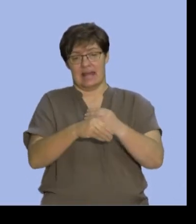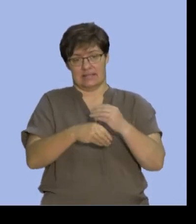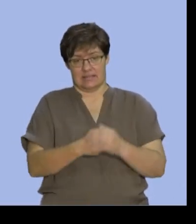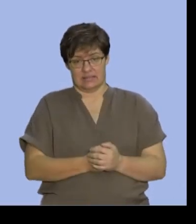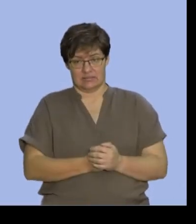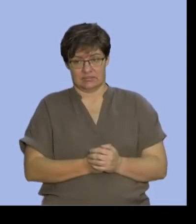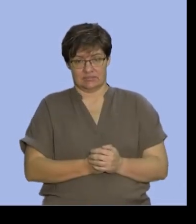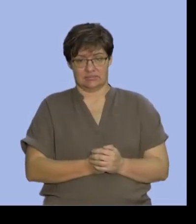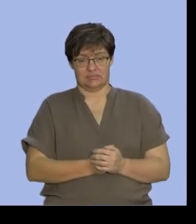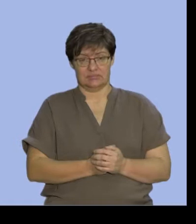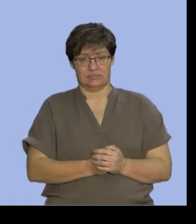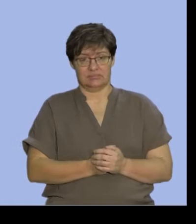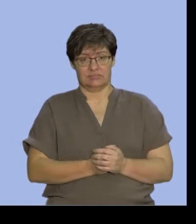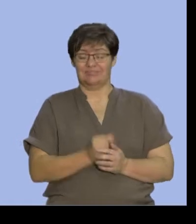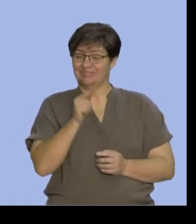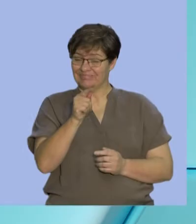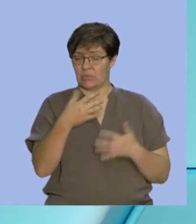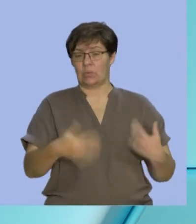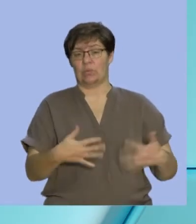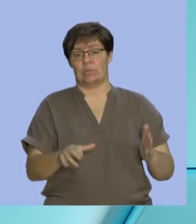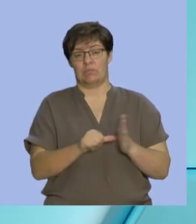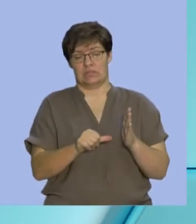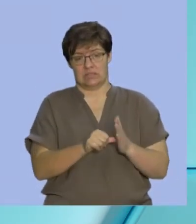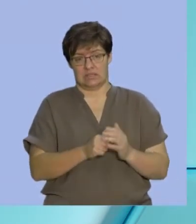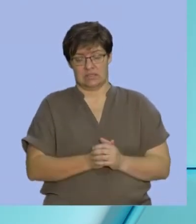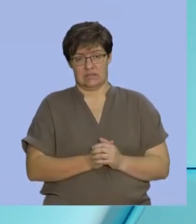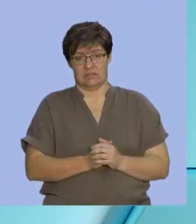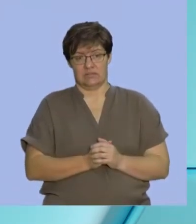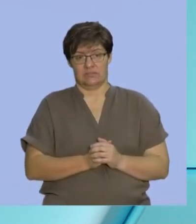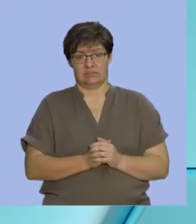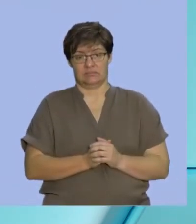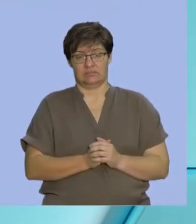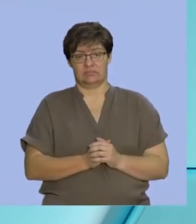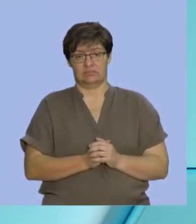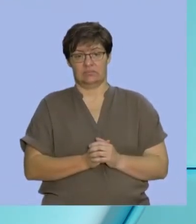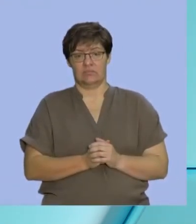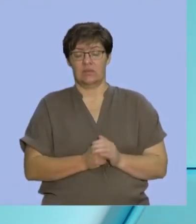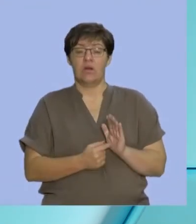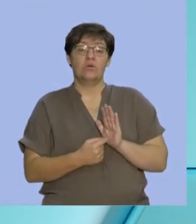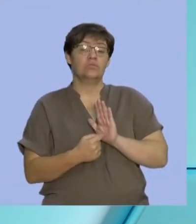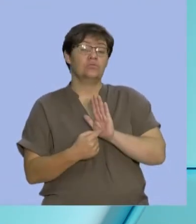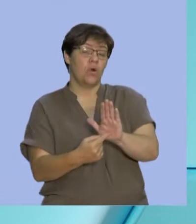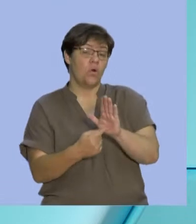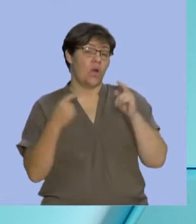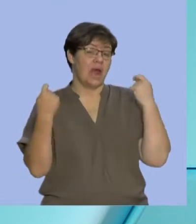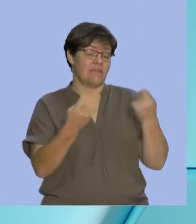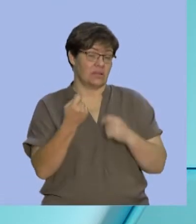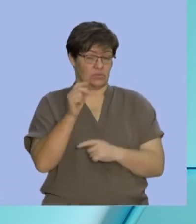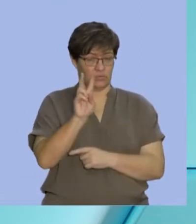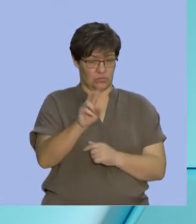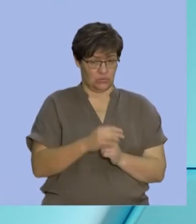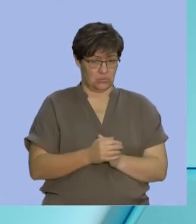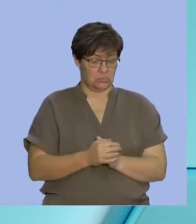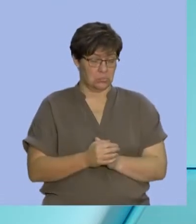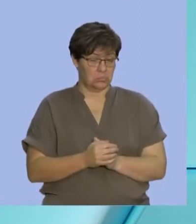add. And that's very important. Now, we've illustrated that for two events. Do you think it will